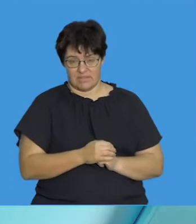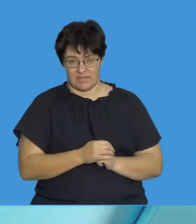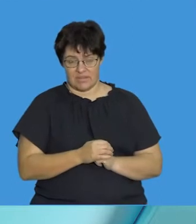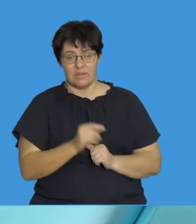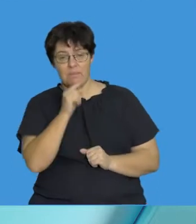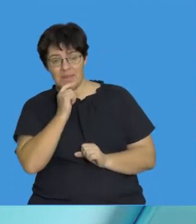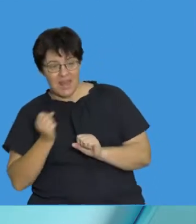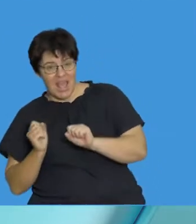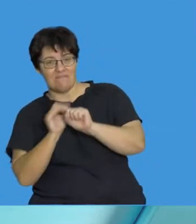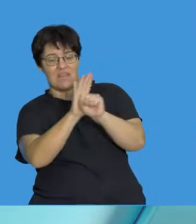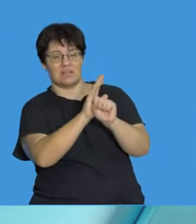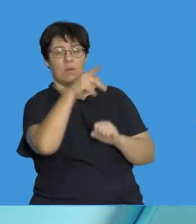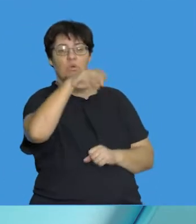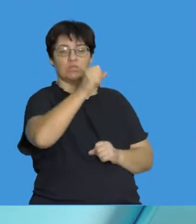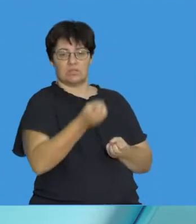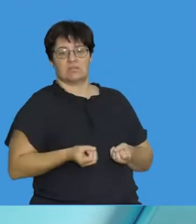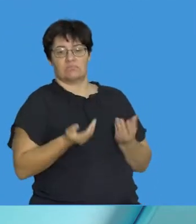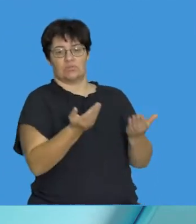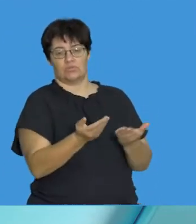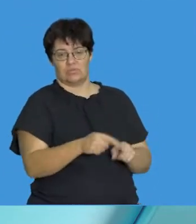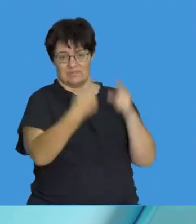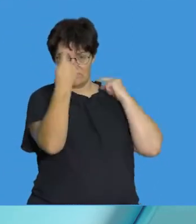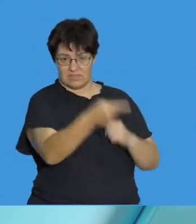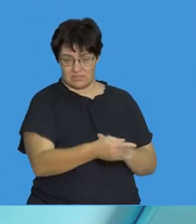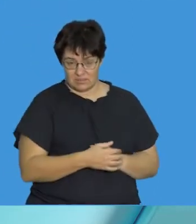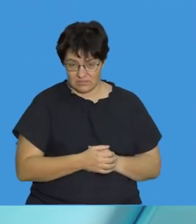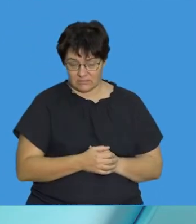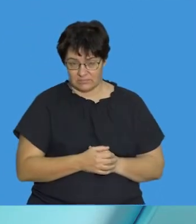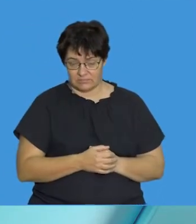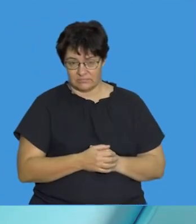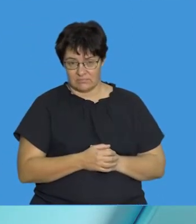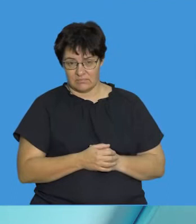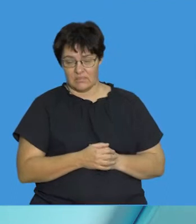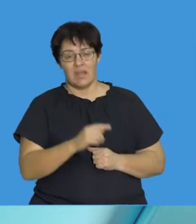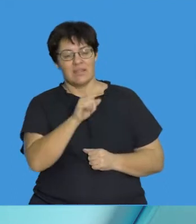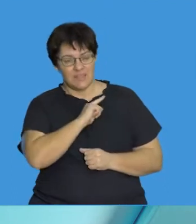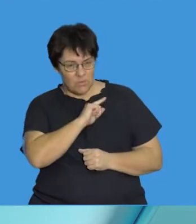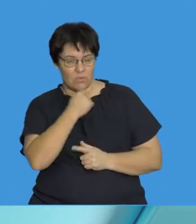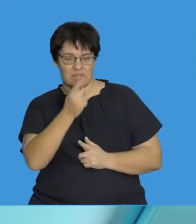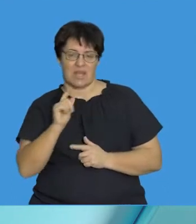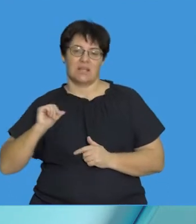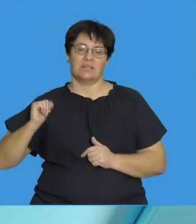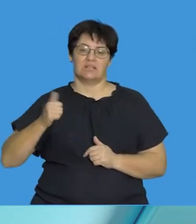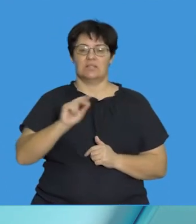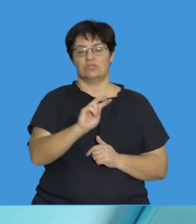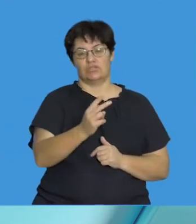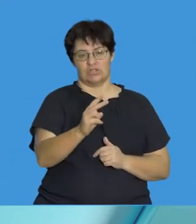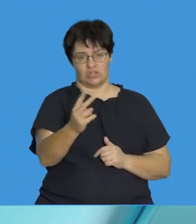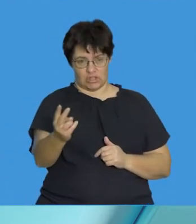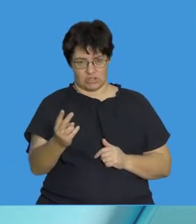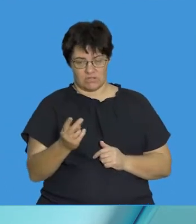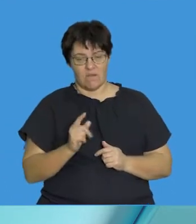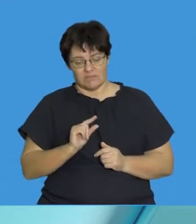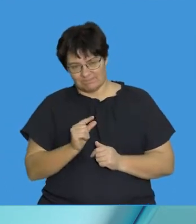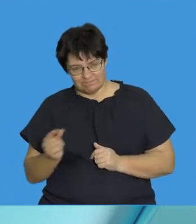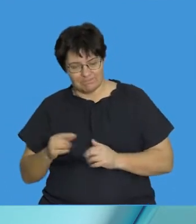in turn, could have an effect on the protein that's being produced. And so, we say that there's a change or an alteration of